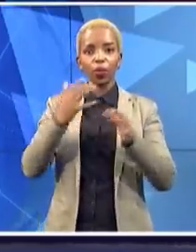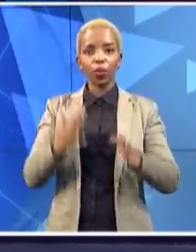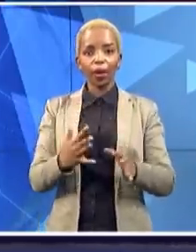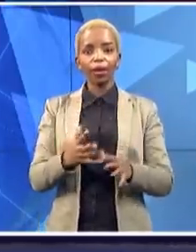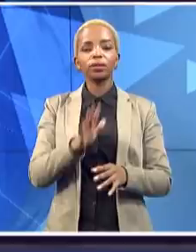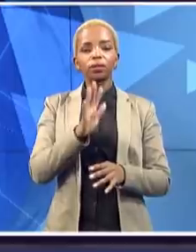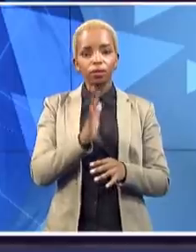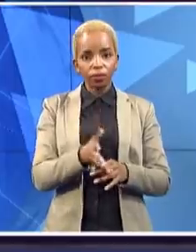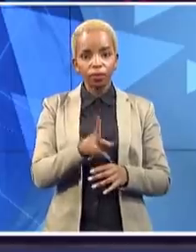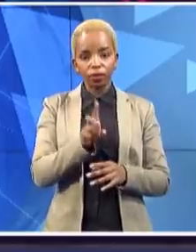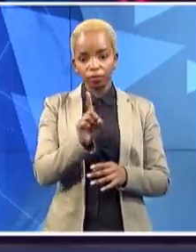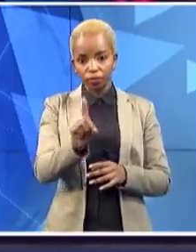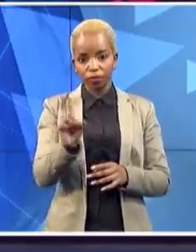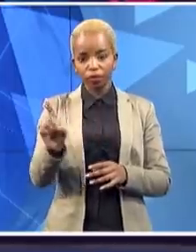Africa for mobile testing. You're watching the Agenda.